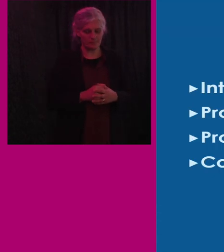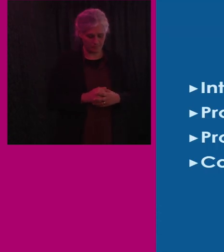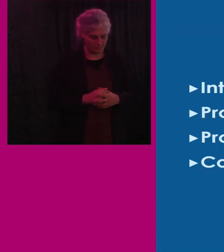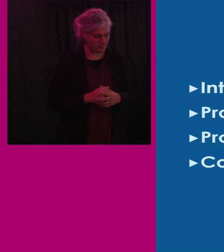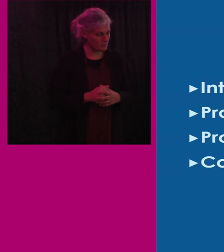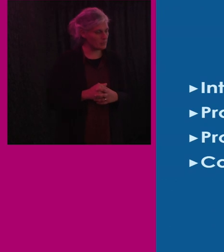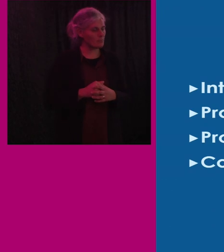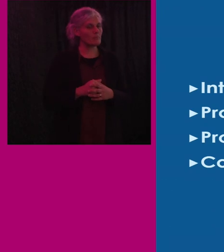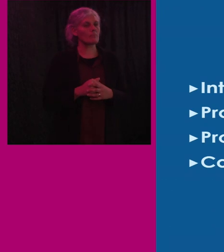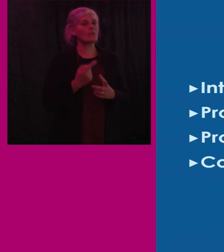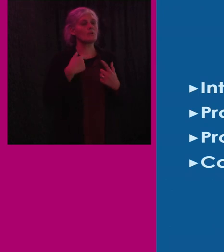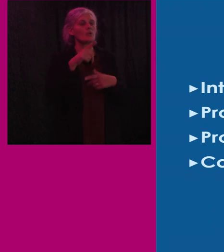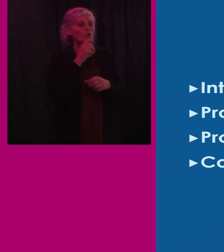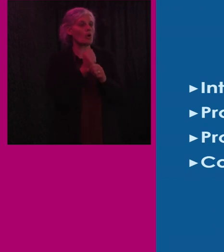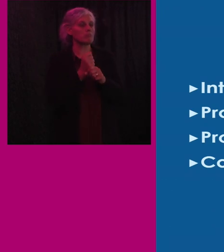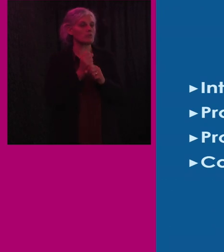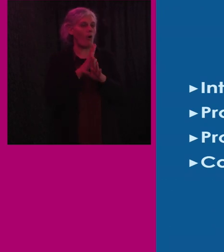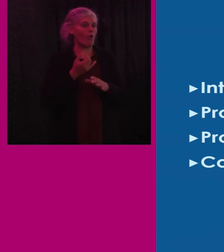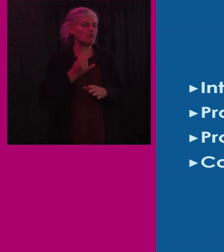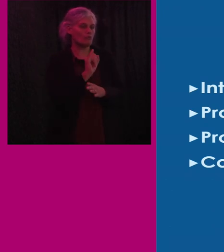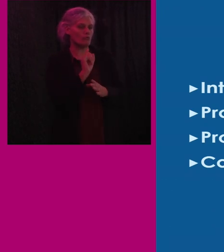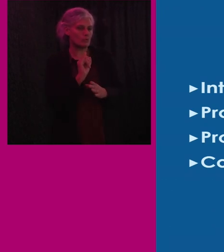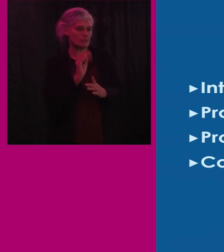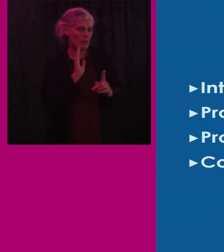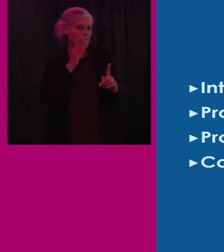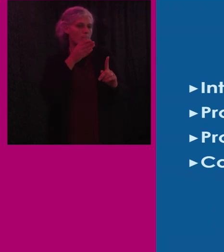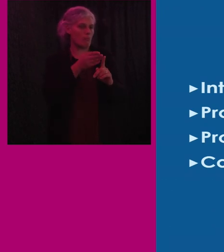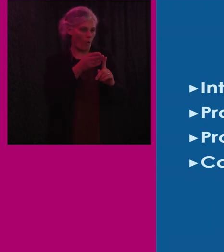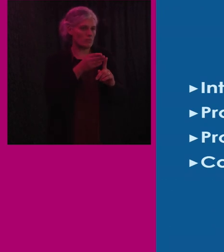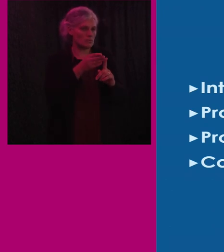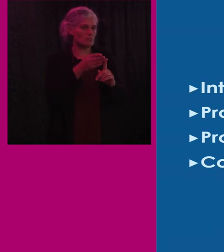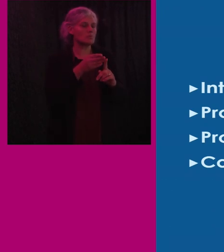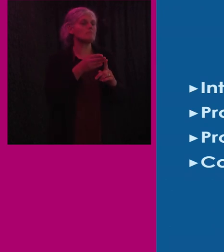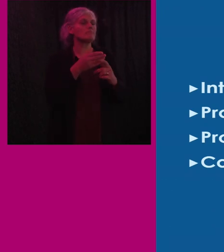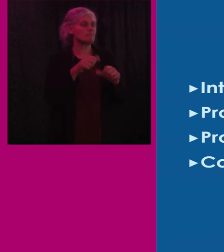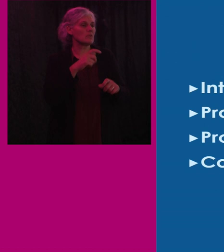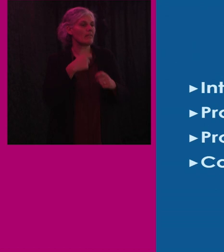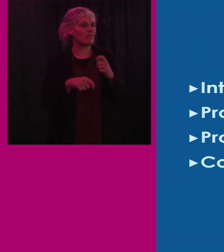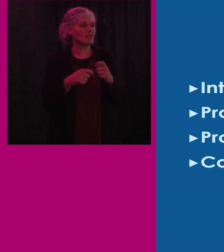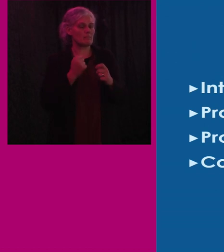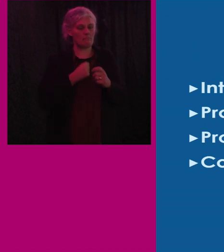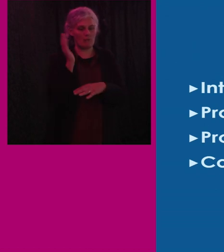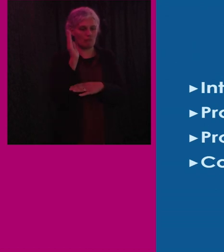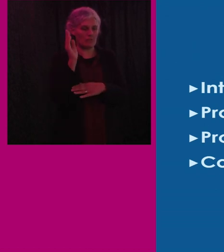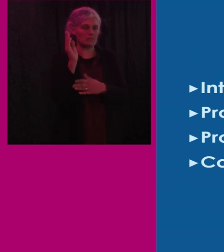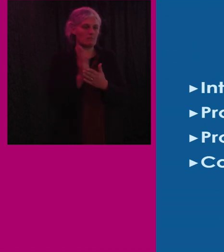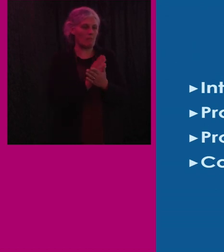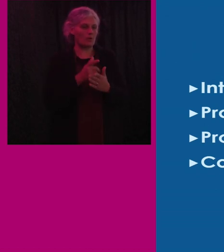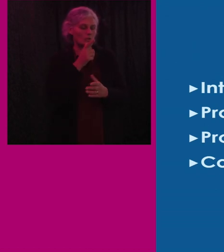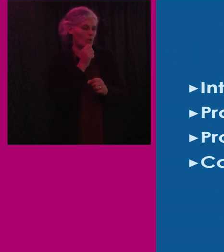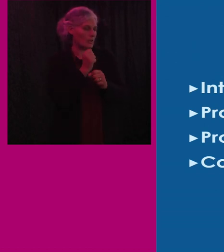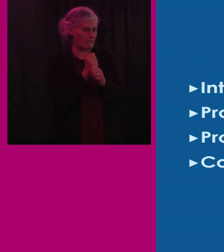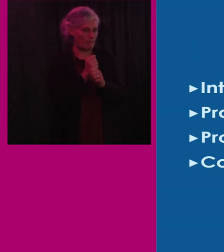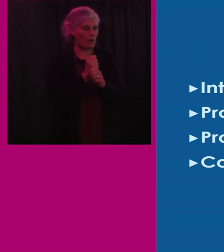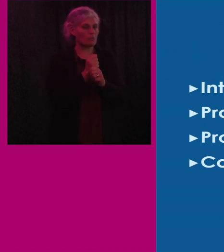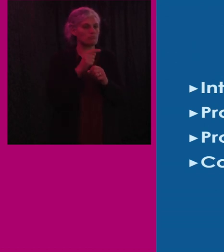I'll begin by talking about the whole journey approach to transportation but then spend the bulk of my presentation talking about